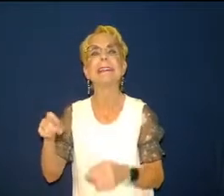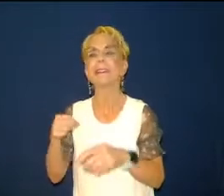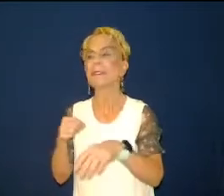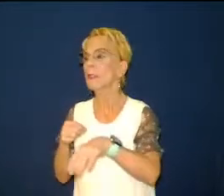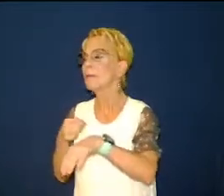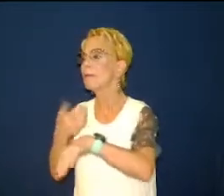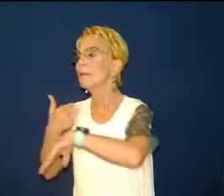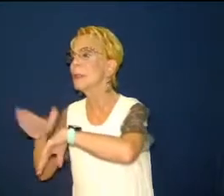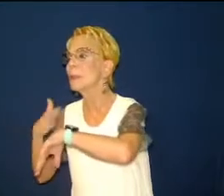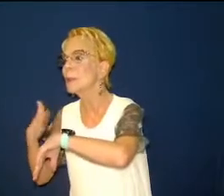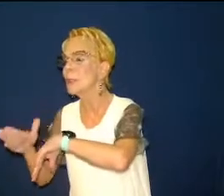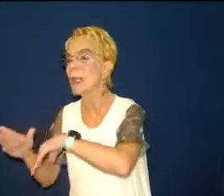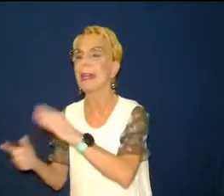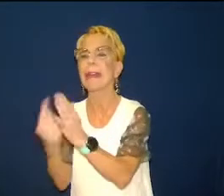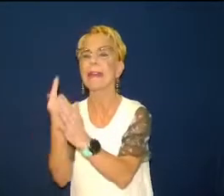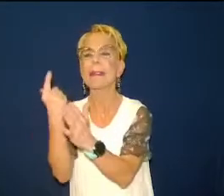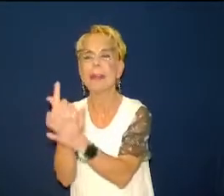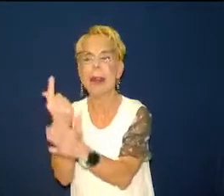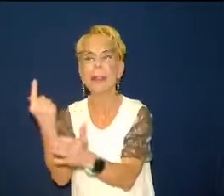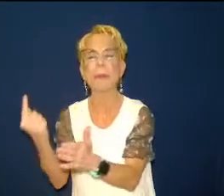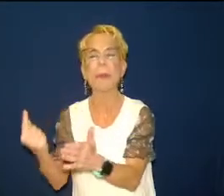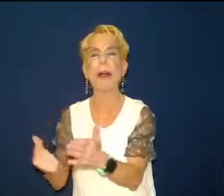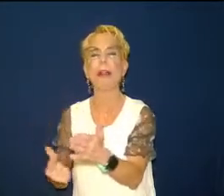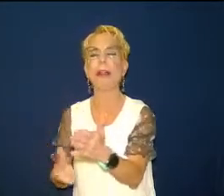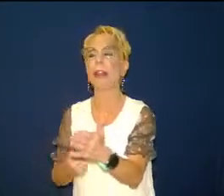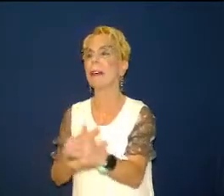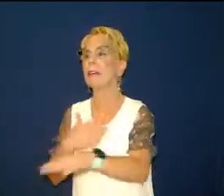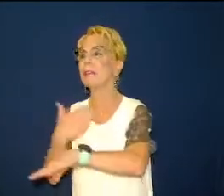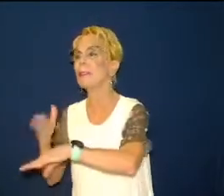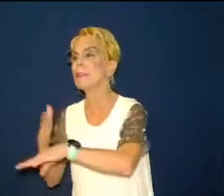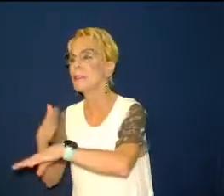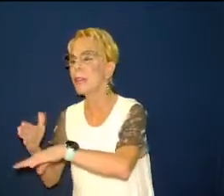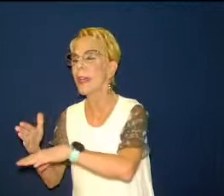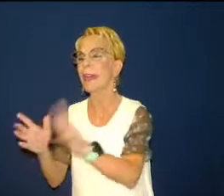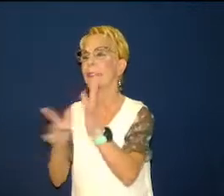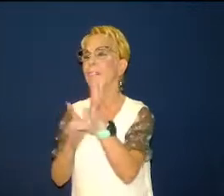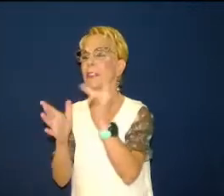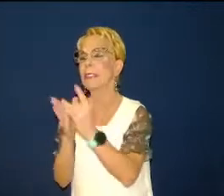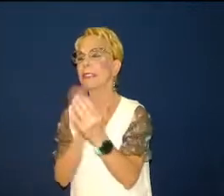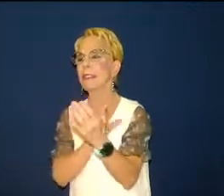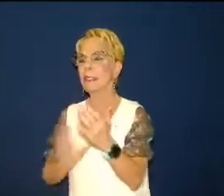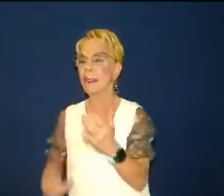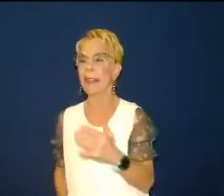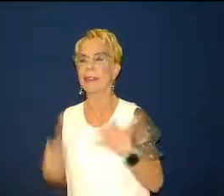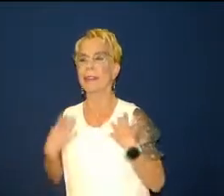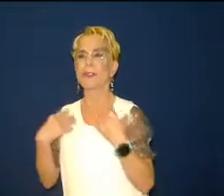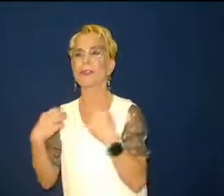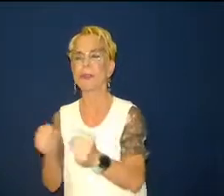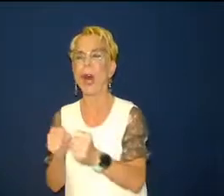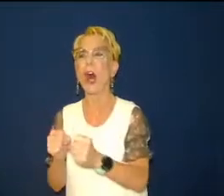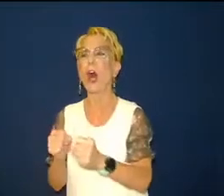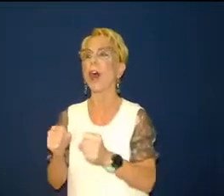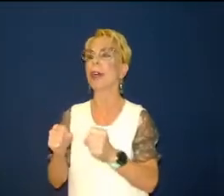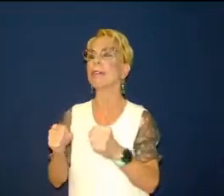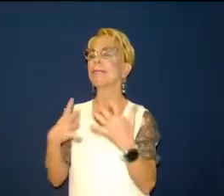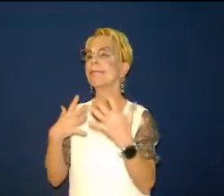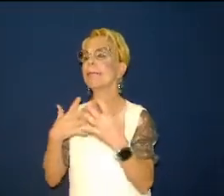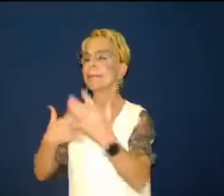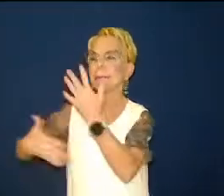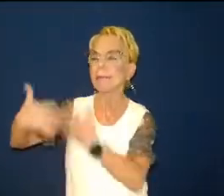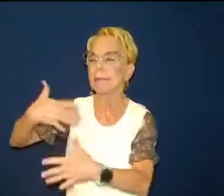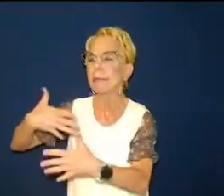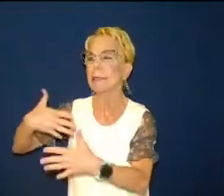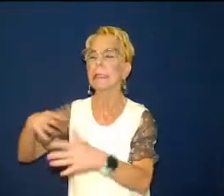and our families let's help them become strong and spiritual and let's come into our church play your role do your part